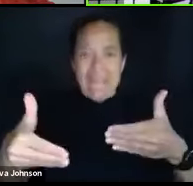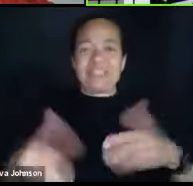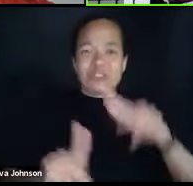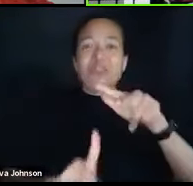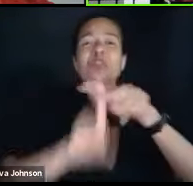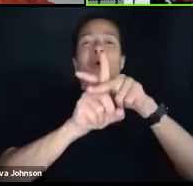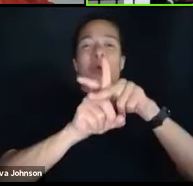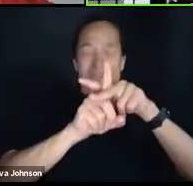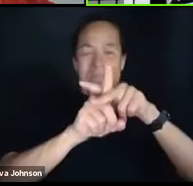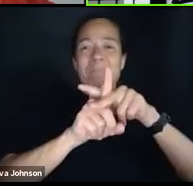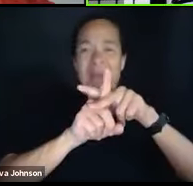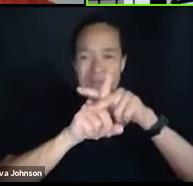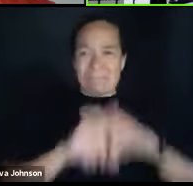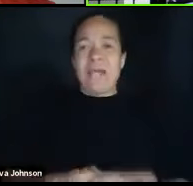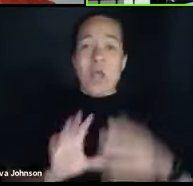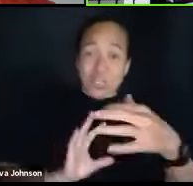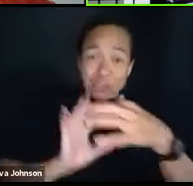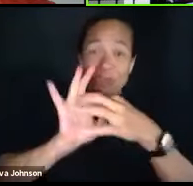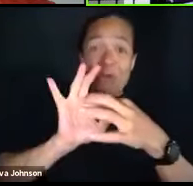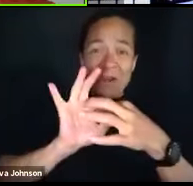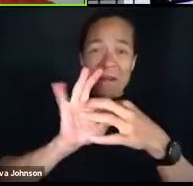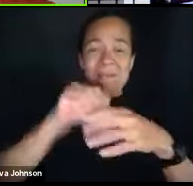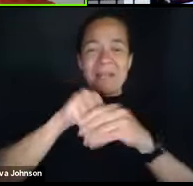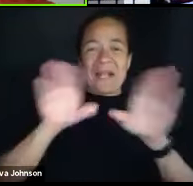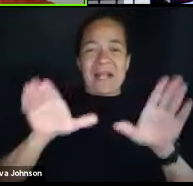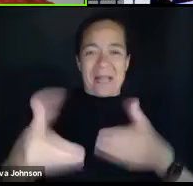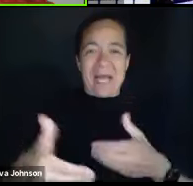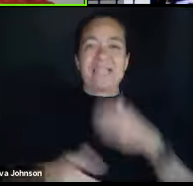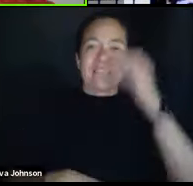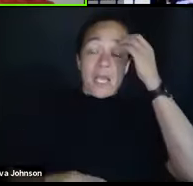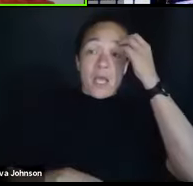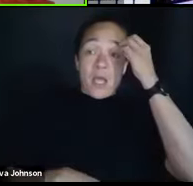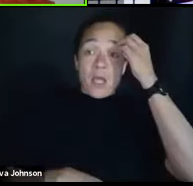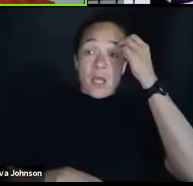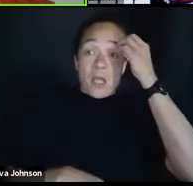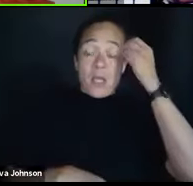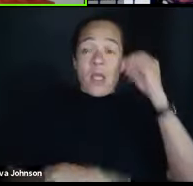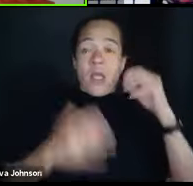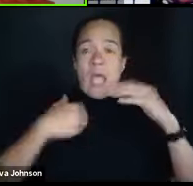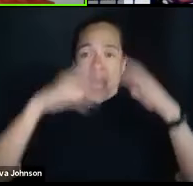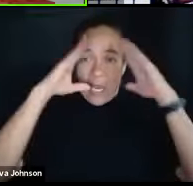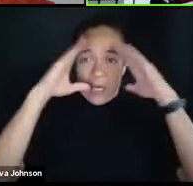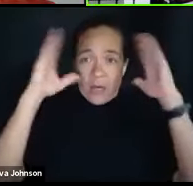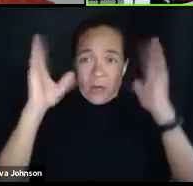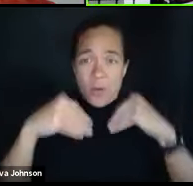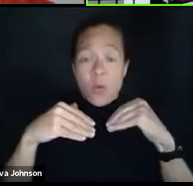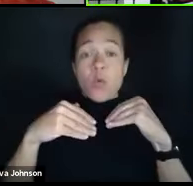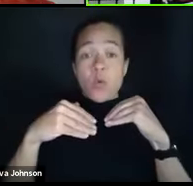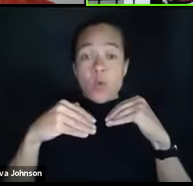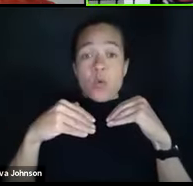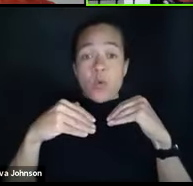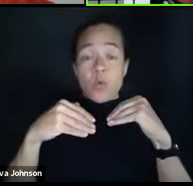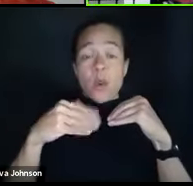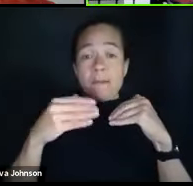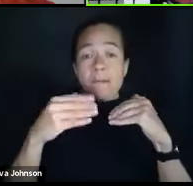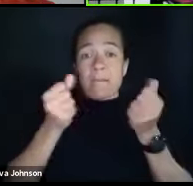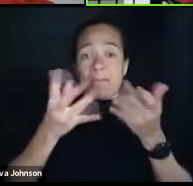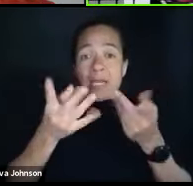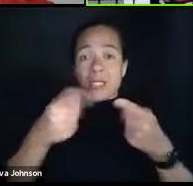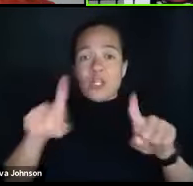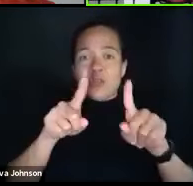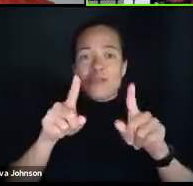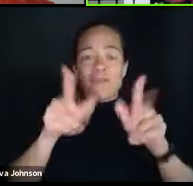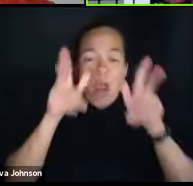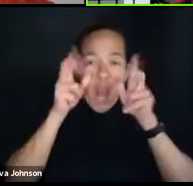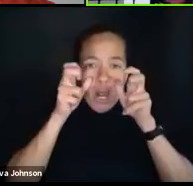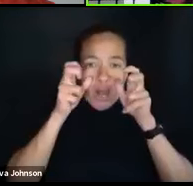That's right. Showing up in class because, uh, I know many of you have heard, although you're too young to be playing the lottery,